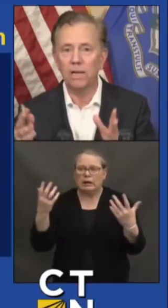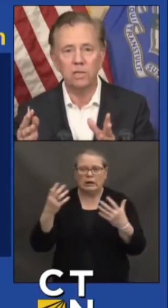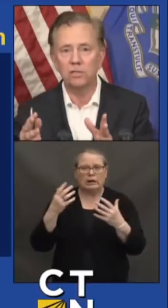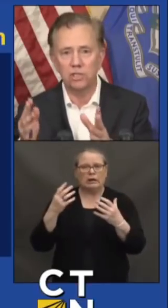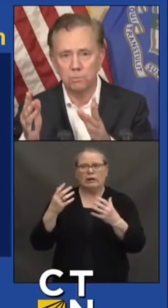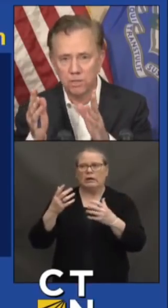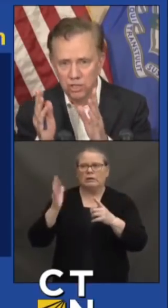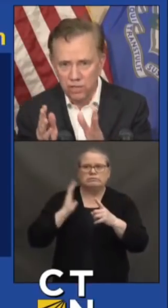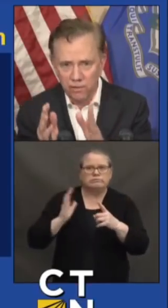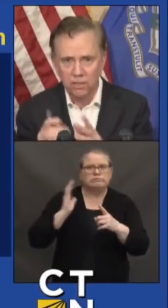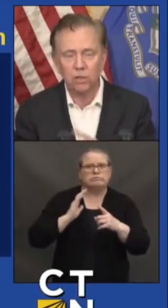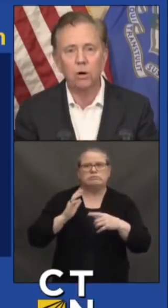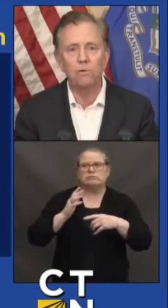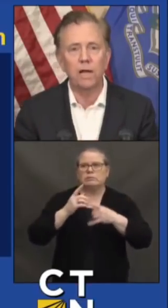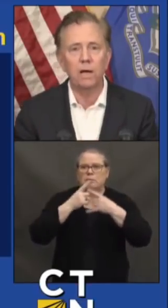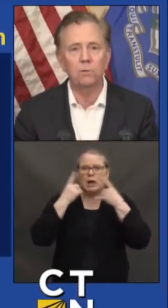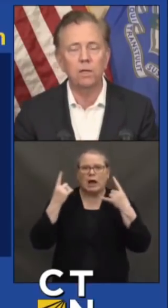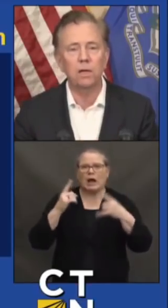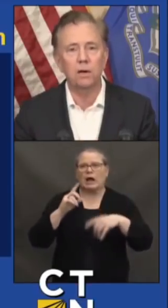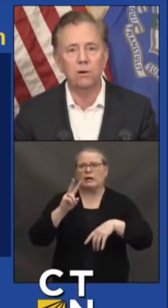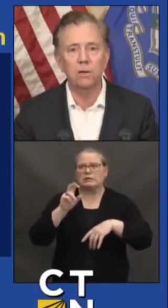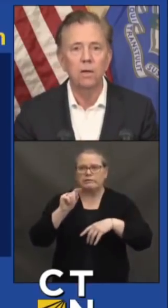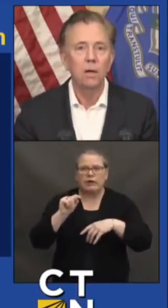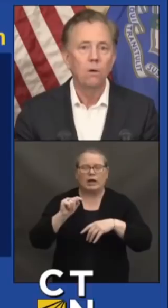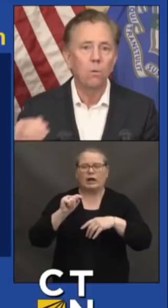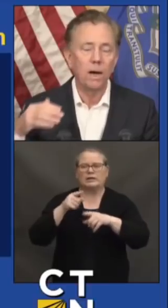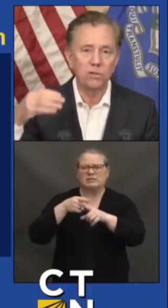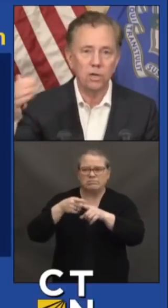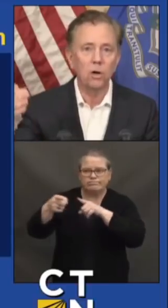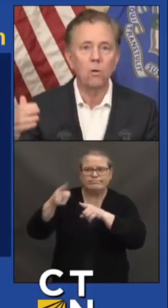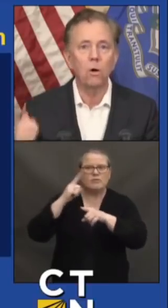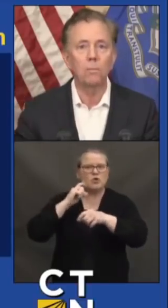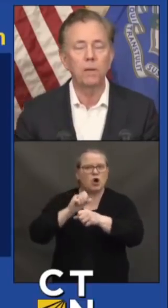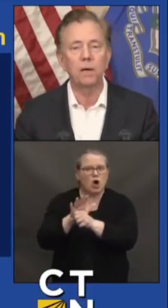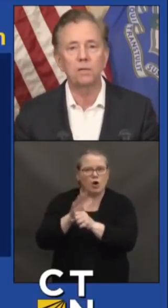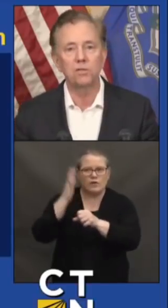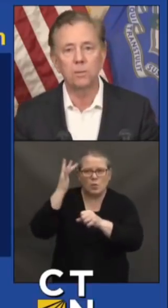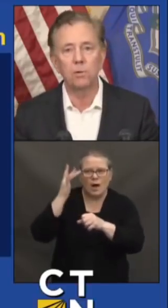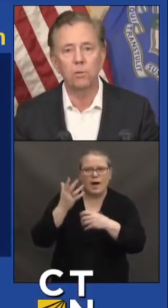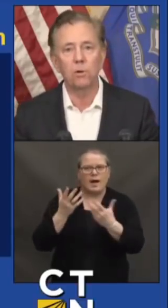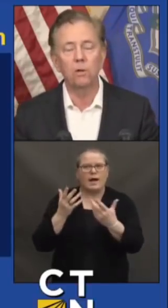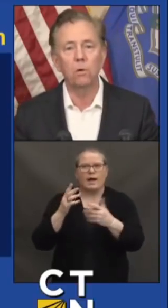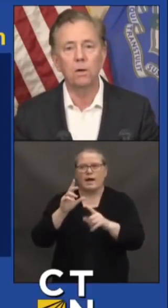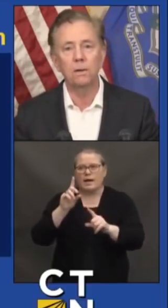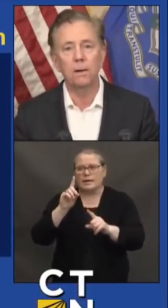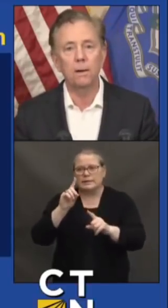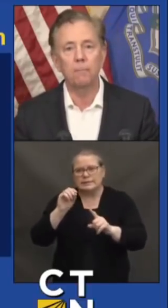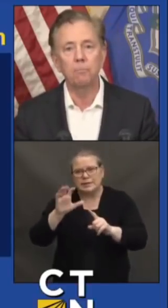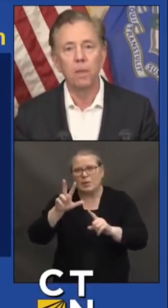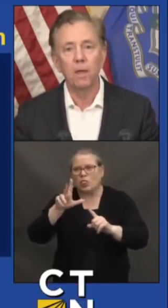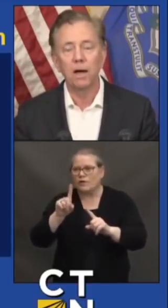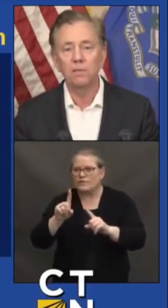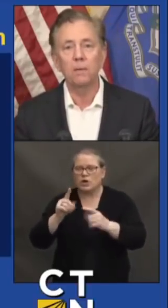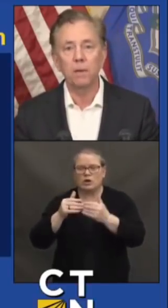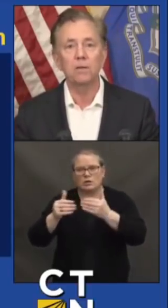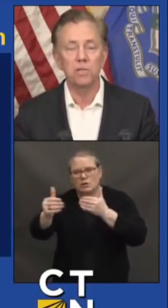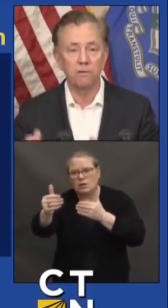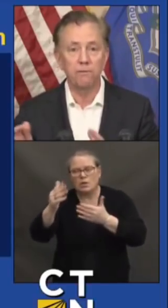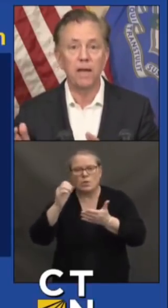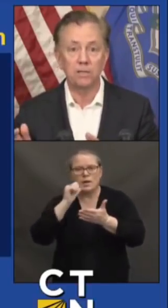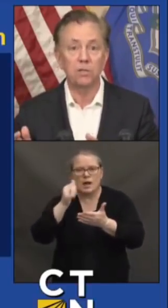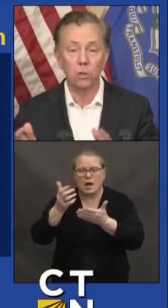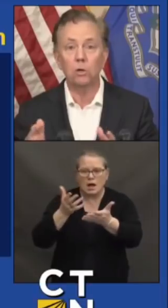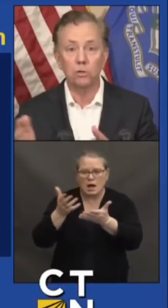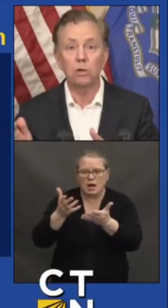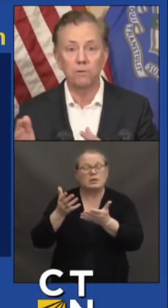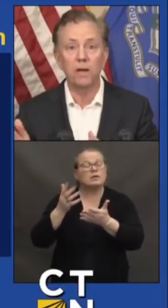And why isn't it just specific to COVID health care? And why does it go on beyond December 31? I think because the